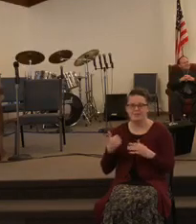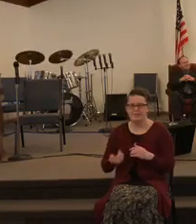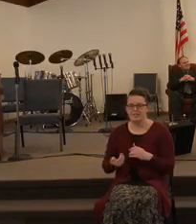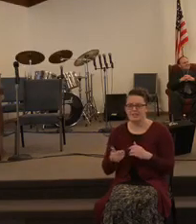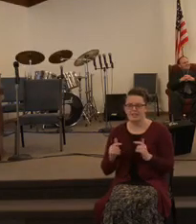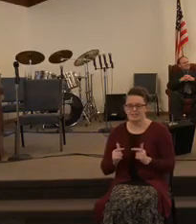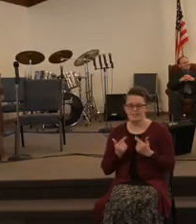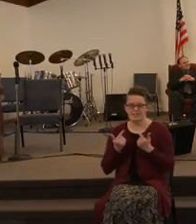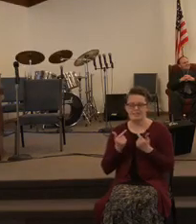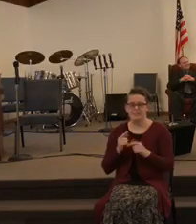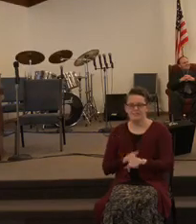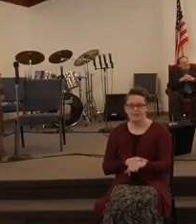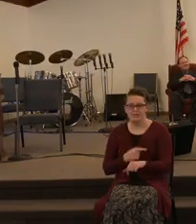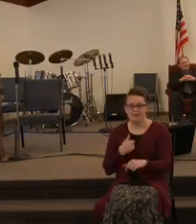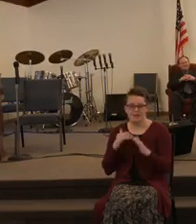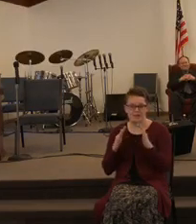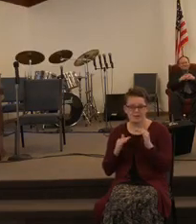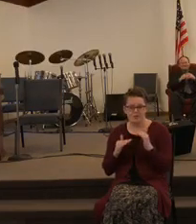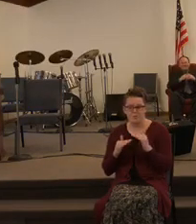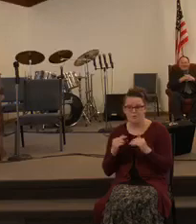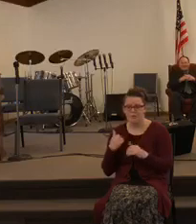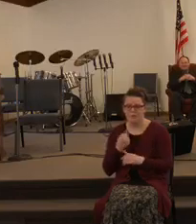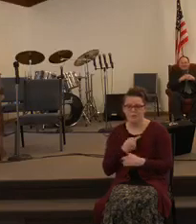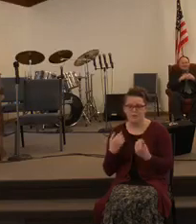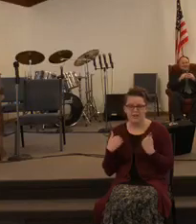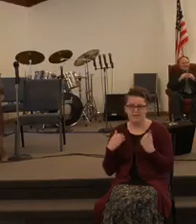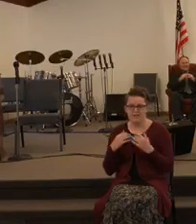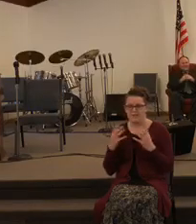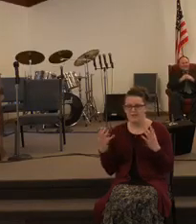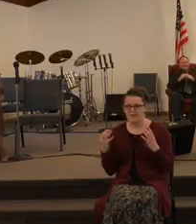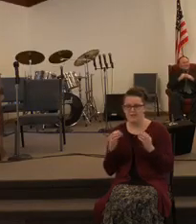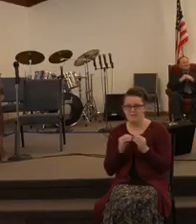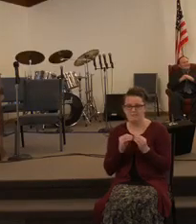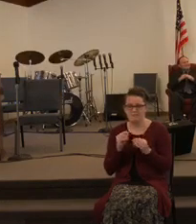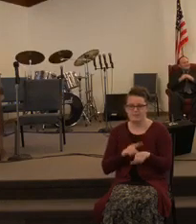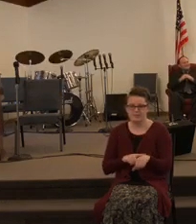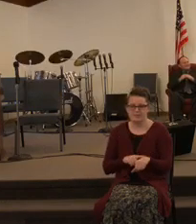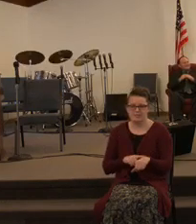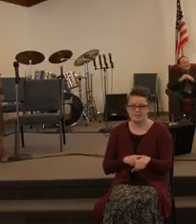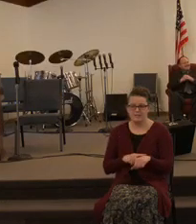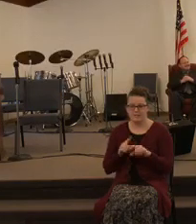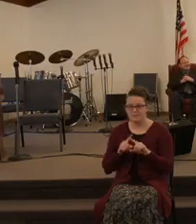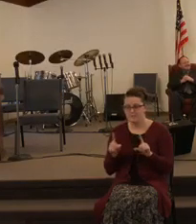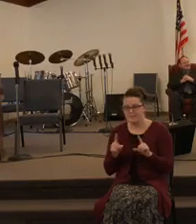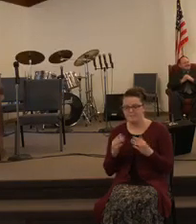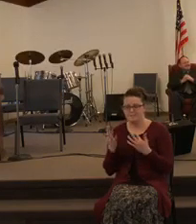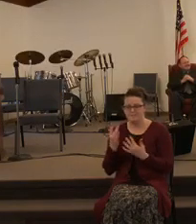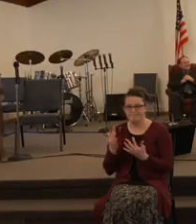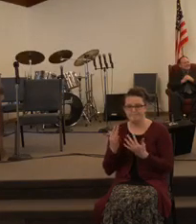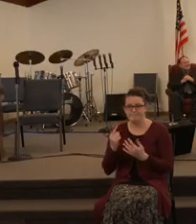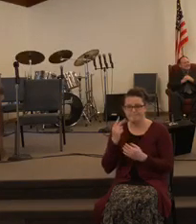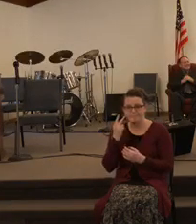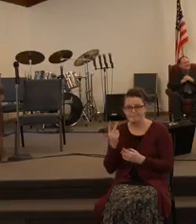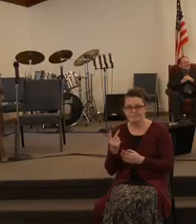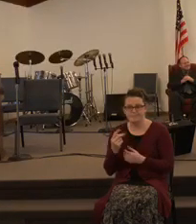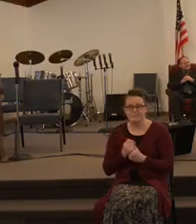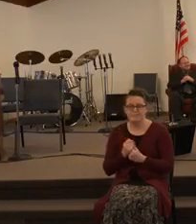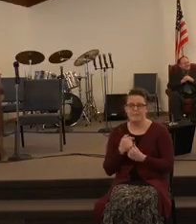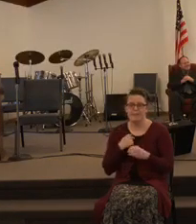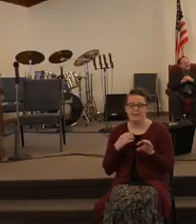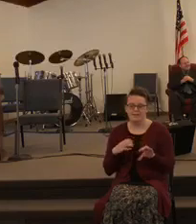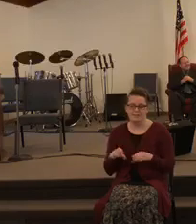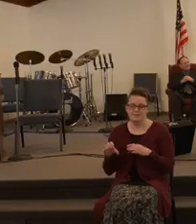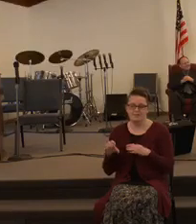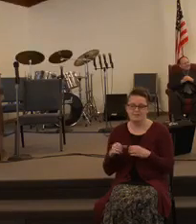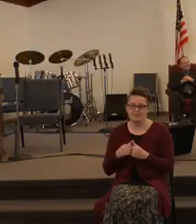In I hope he extends it a lot, but that remains to be seen. And I do believe that you